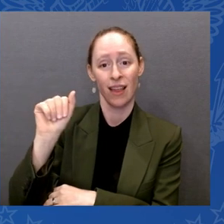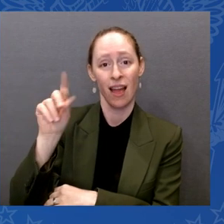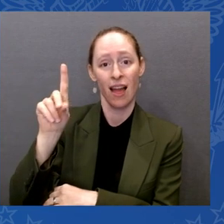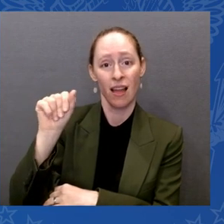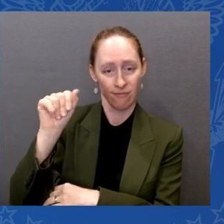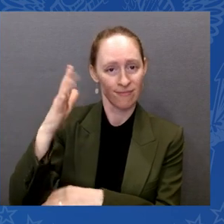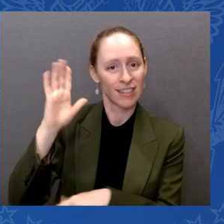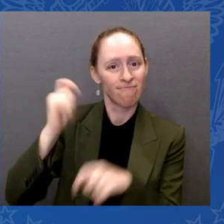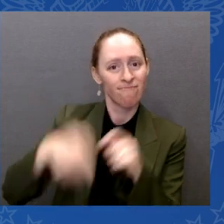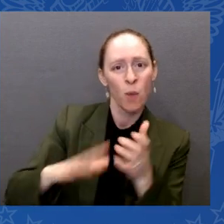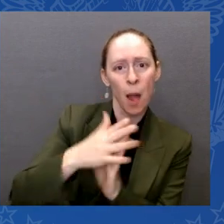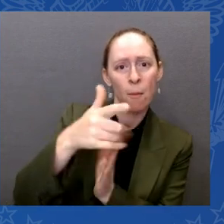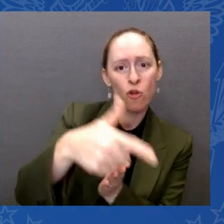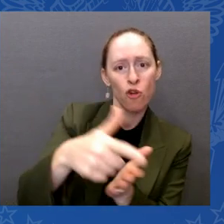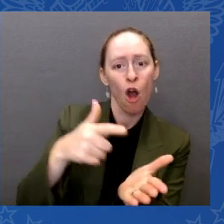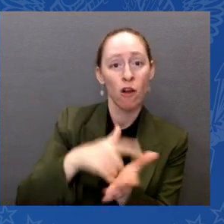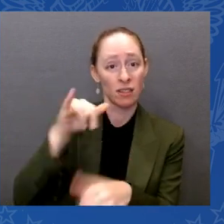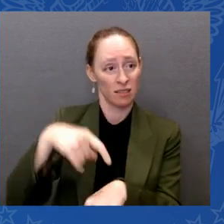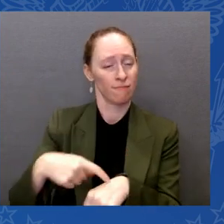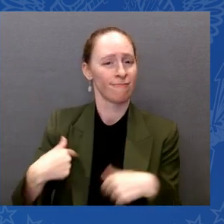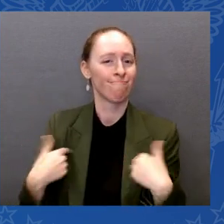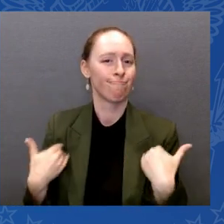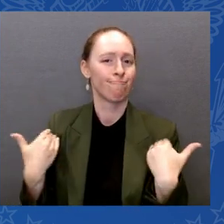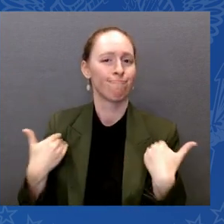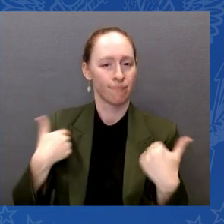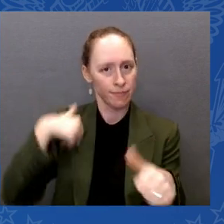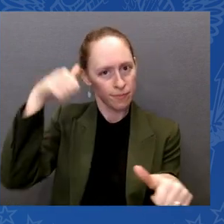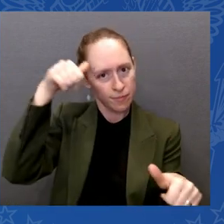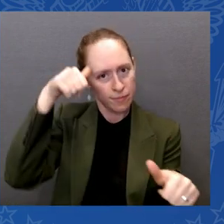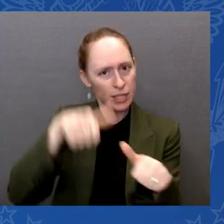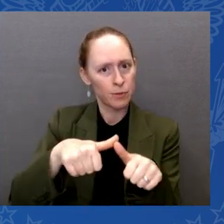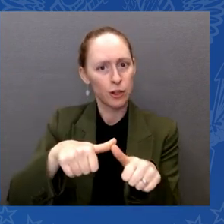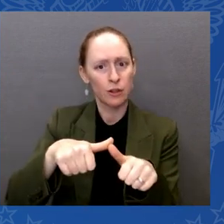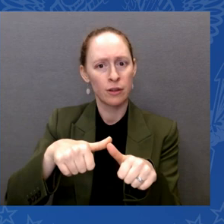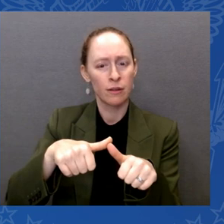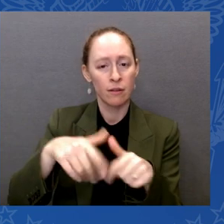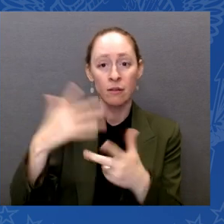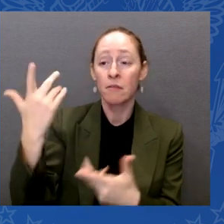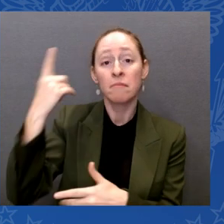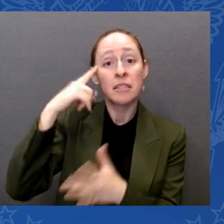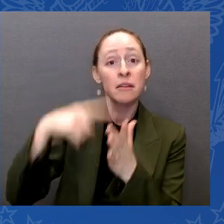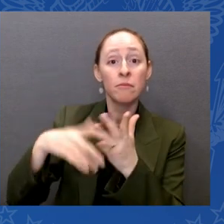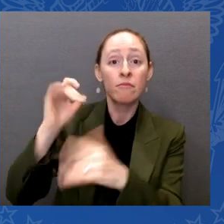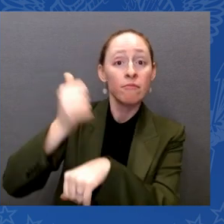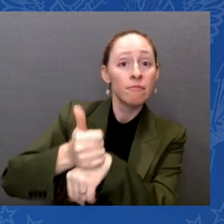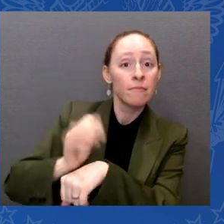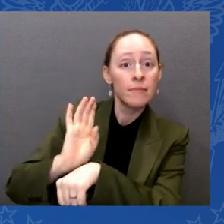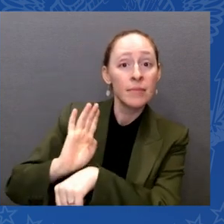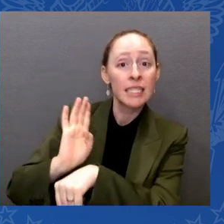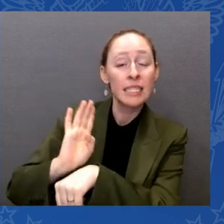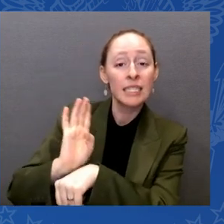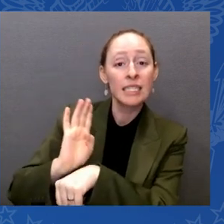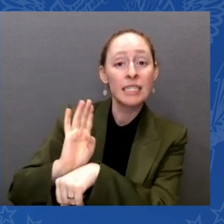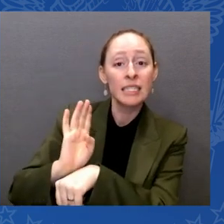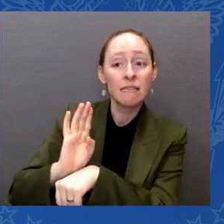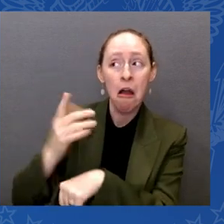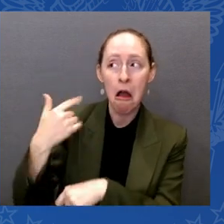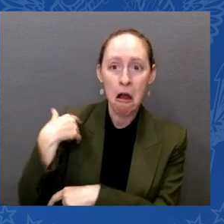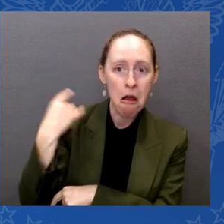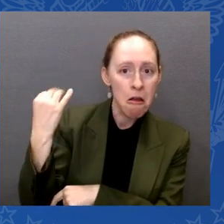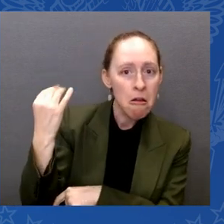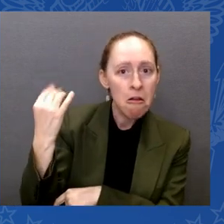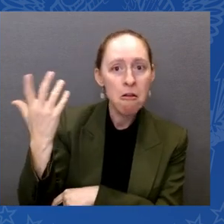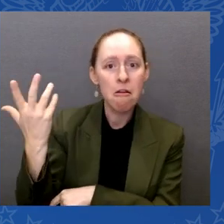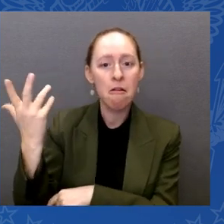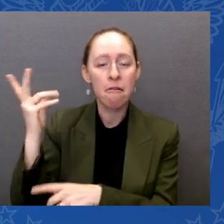started my business the previous year. My thoughts and my attention were focused on keeping my business afloat and